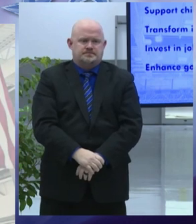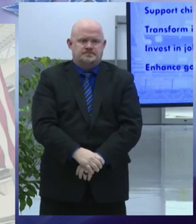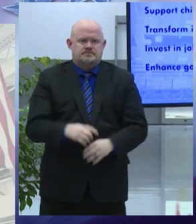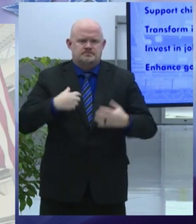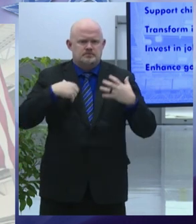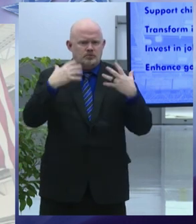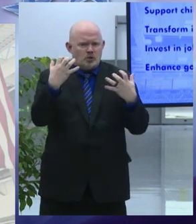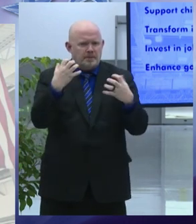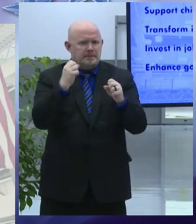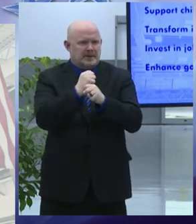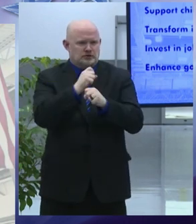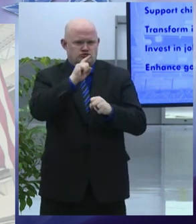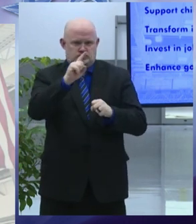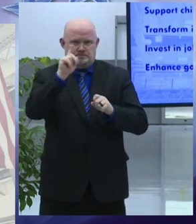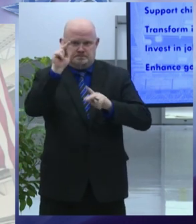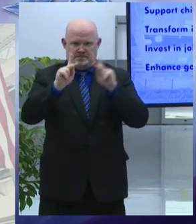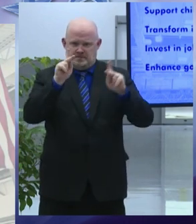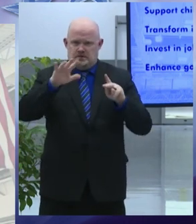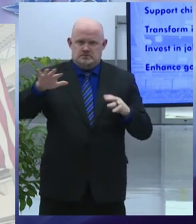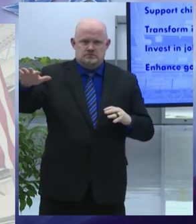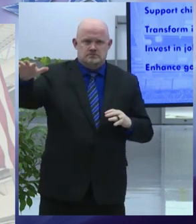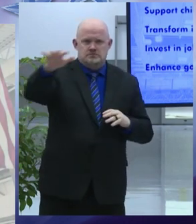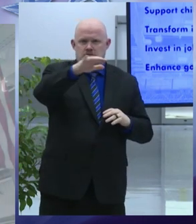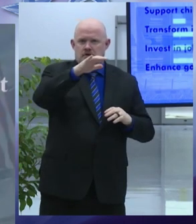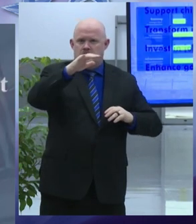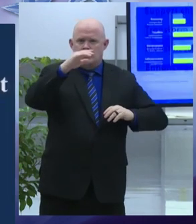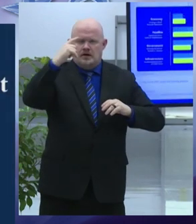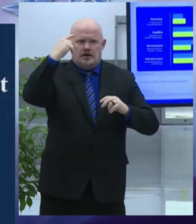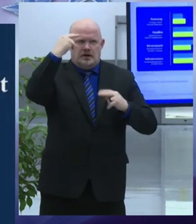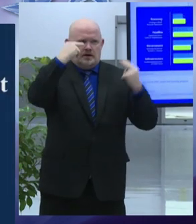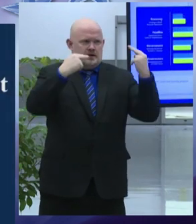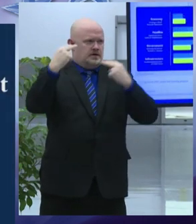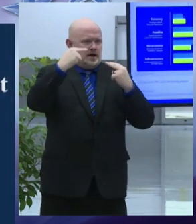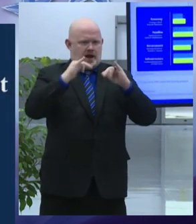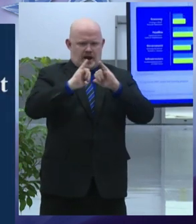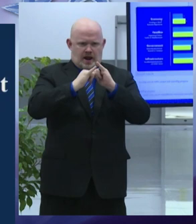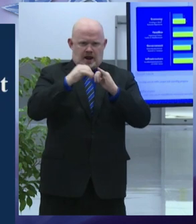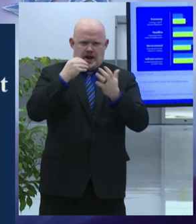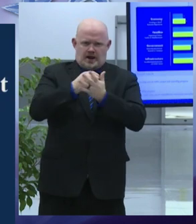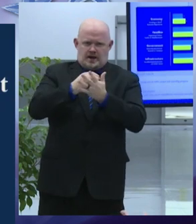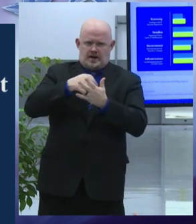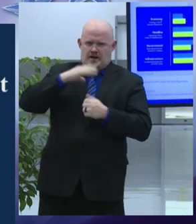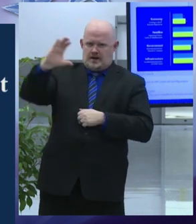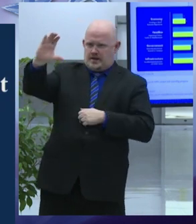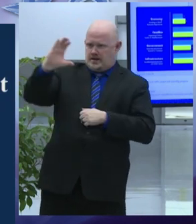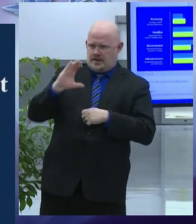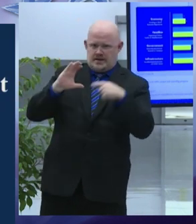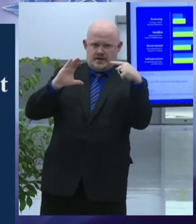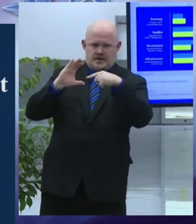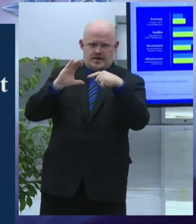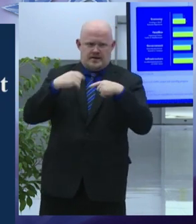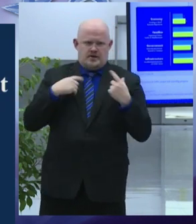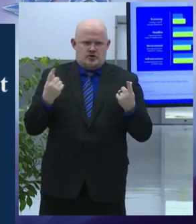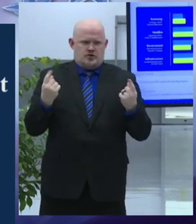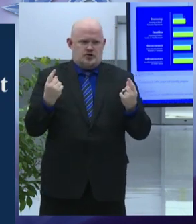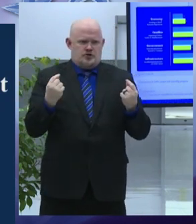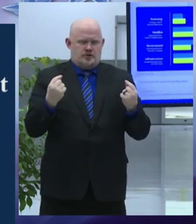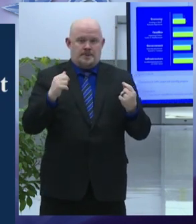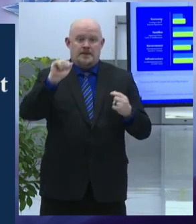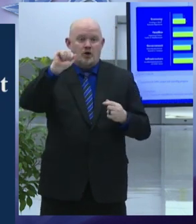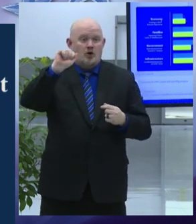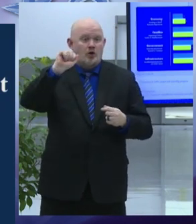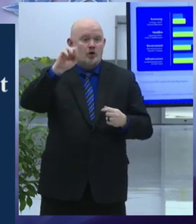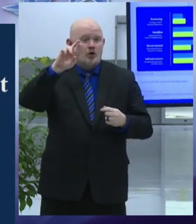going tonight i'm pleased to unveil for the first time our new arpa online dashboard citizens can view real-time